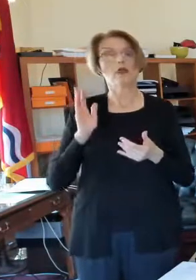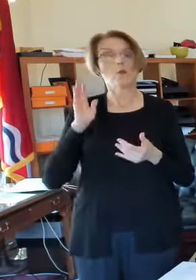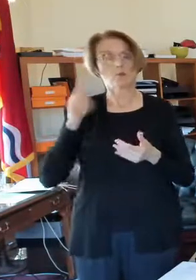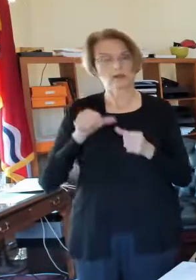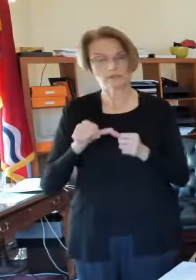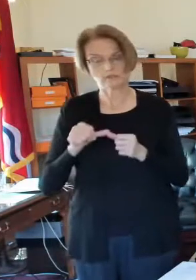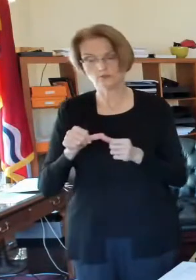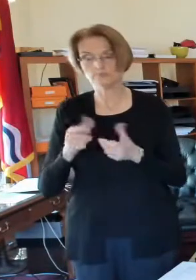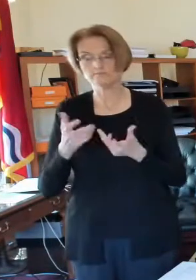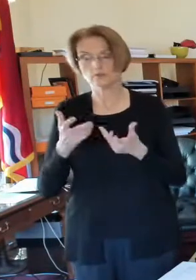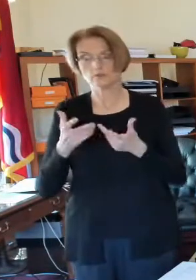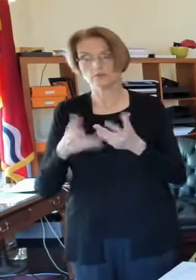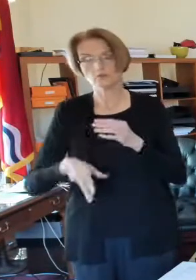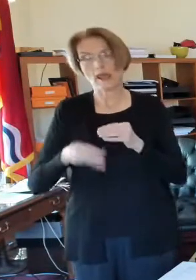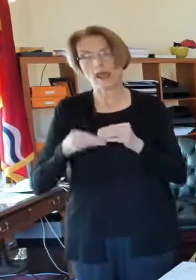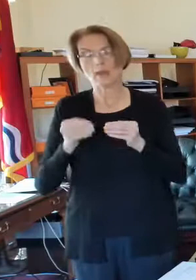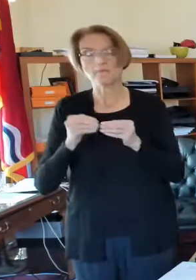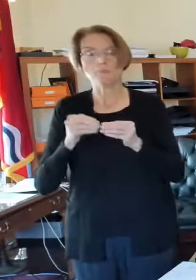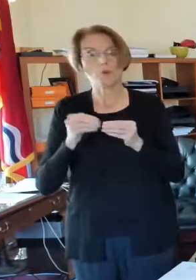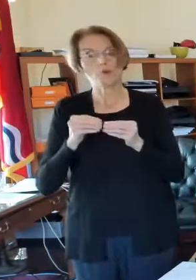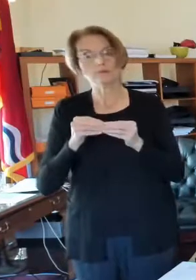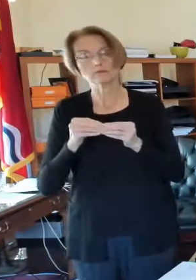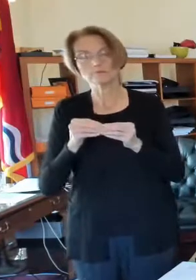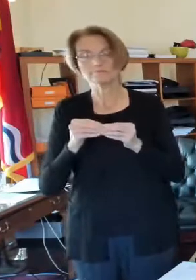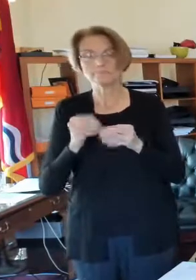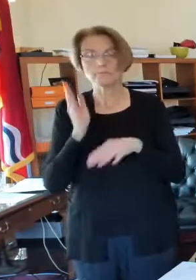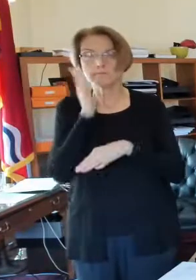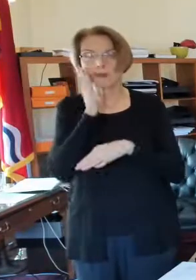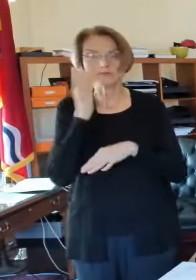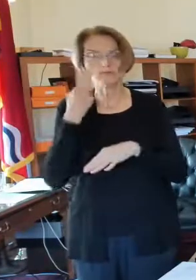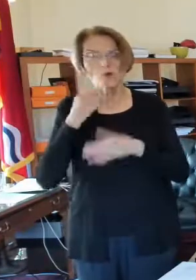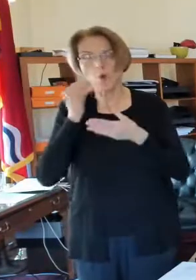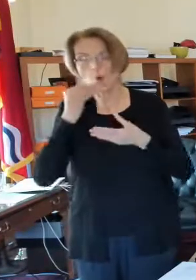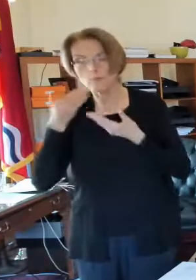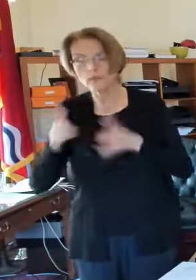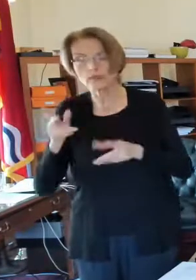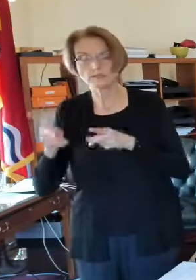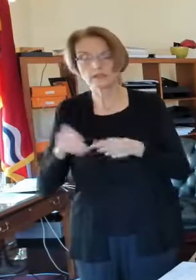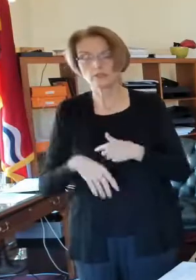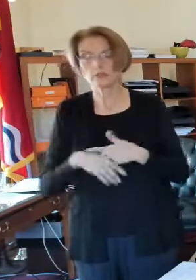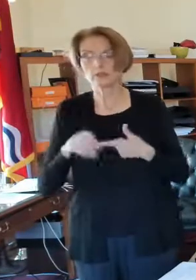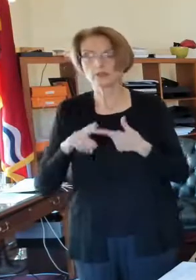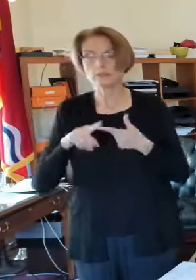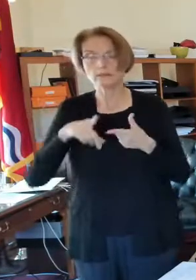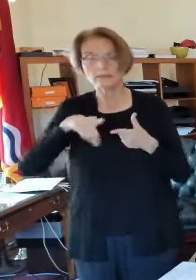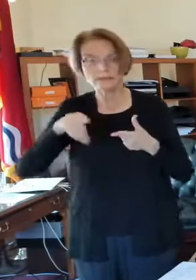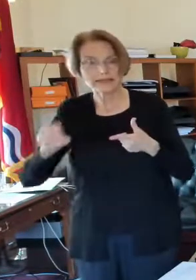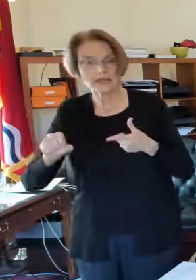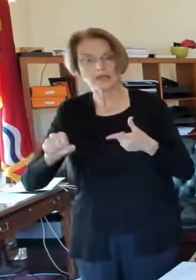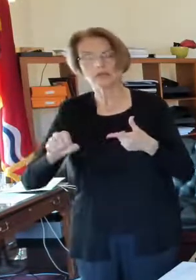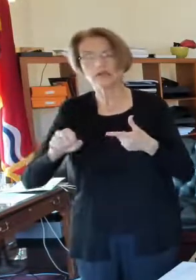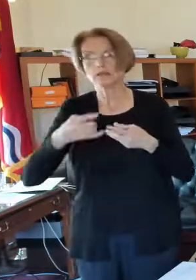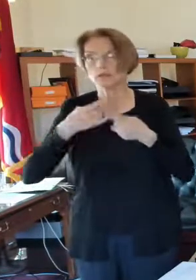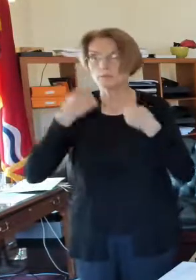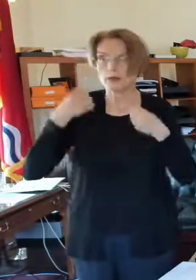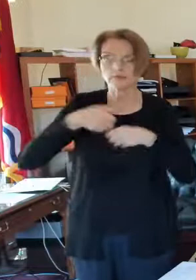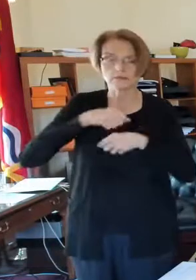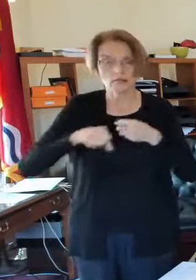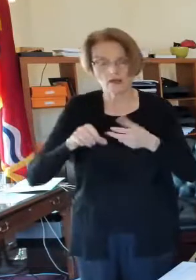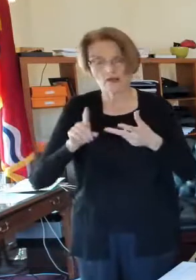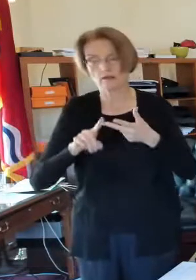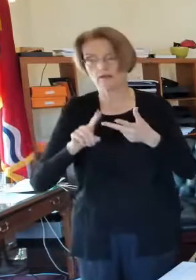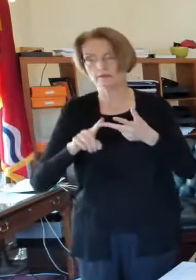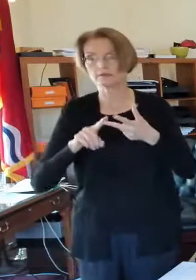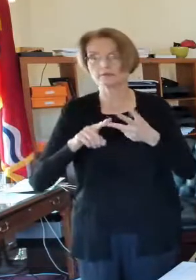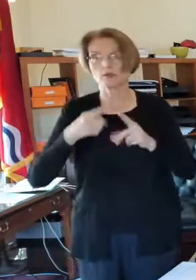to the beds available for homeless individuals. For PPE, for rental assistance,